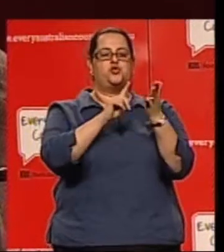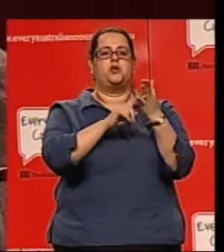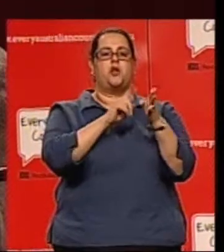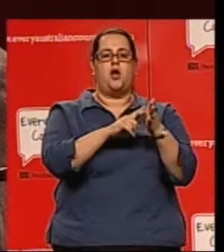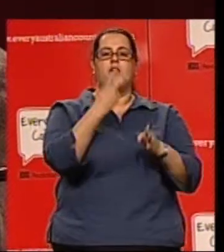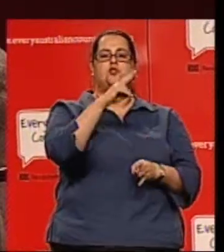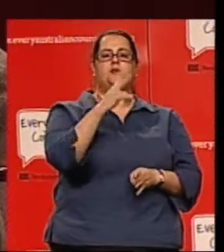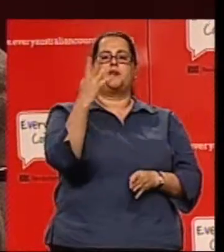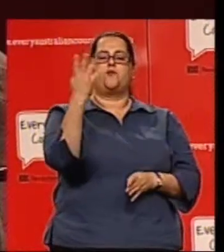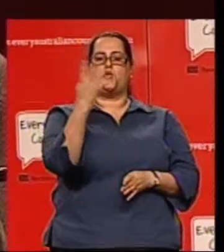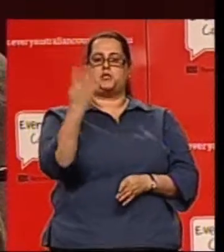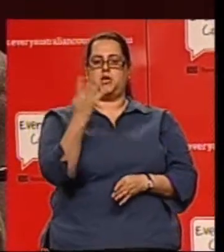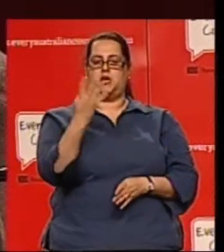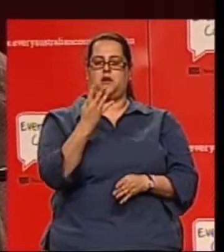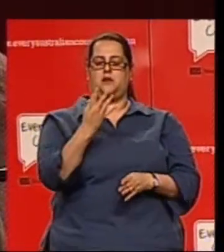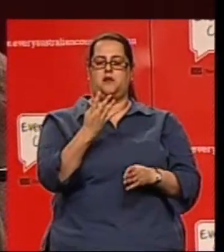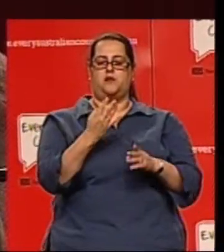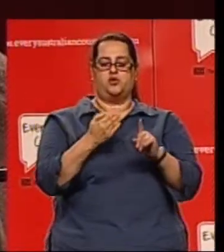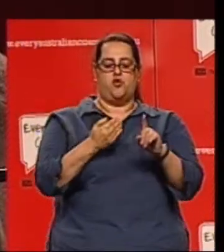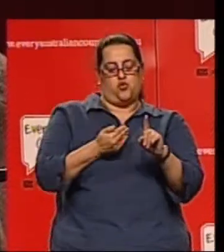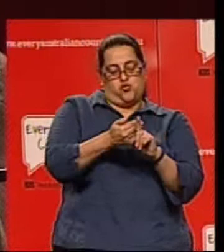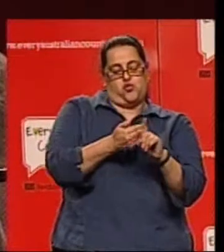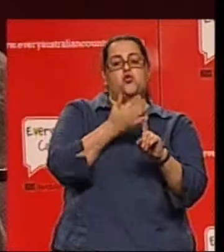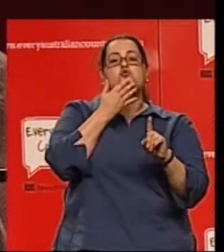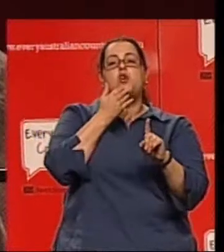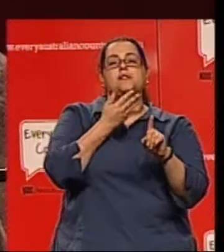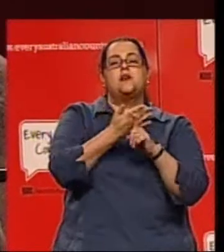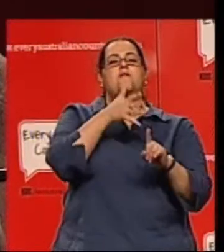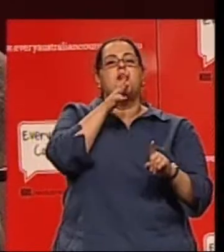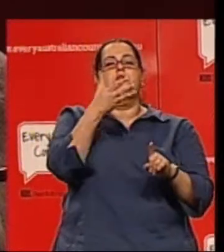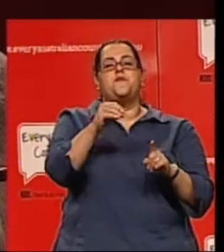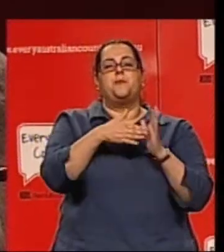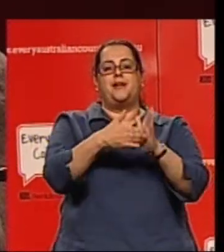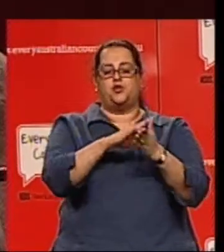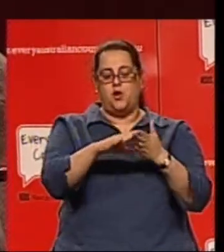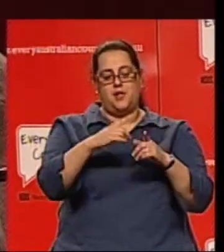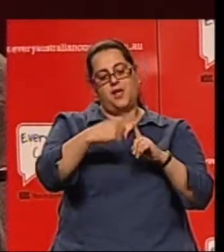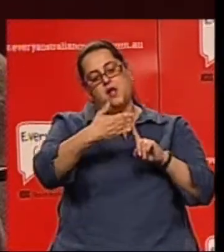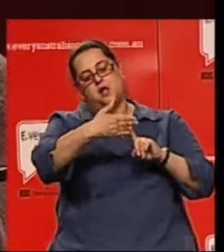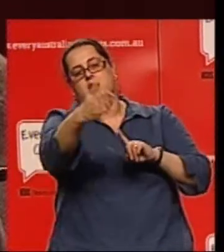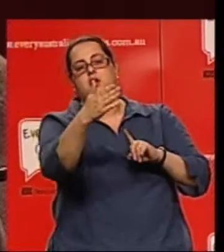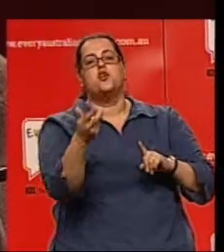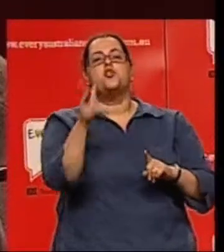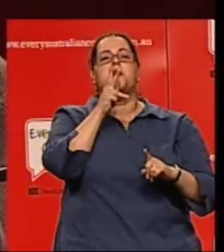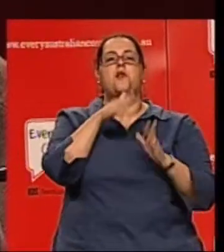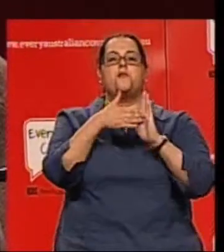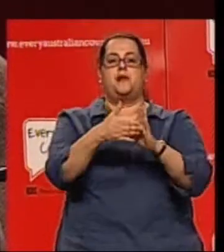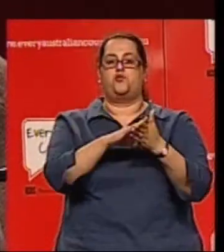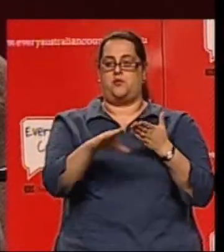with costs leading up to that year of $550 million, and in the year of launch, $900 million.